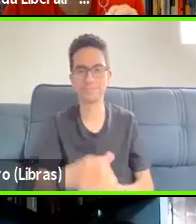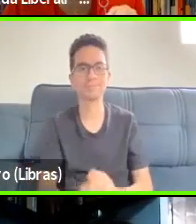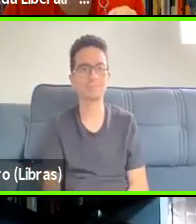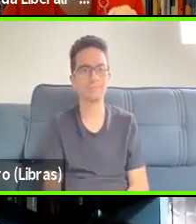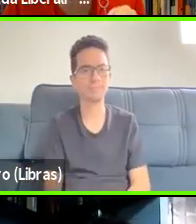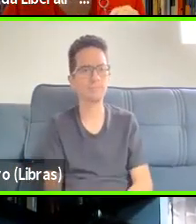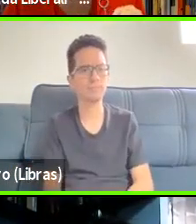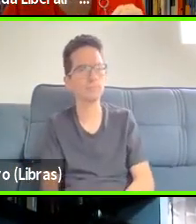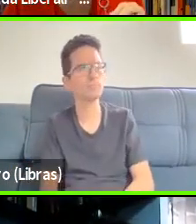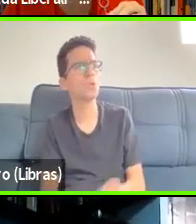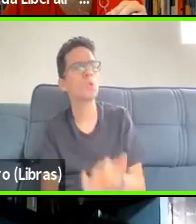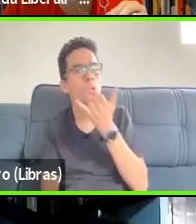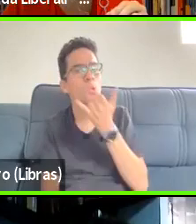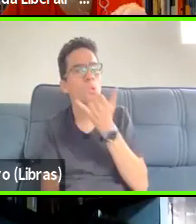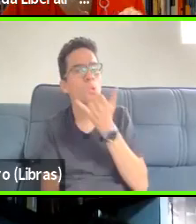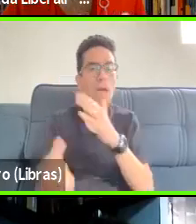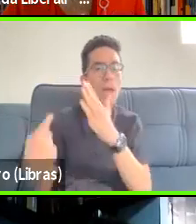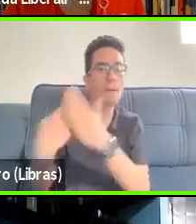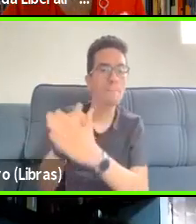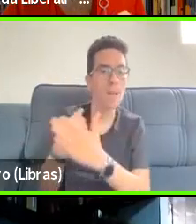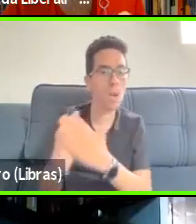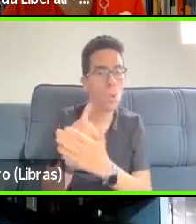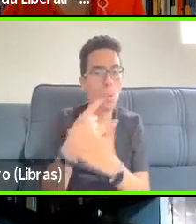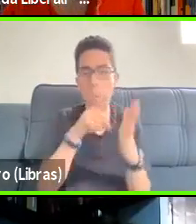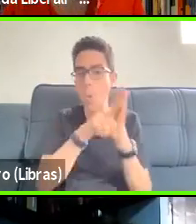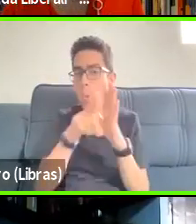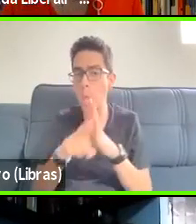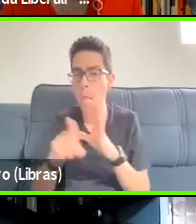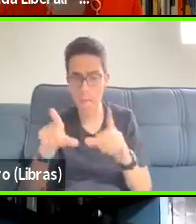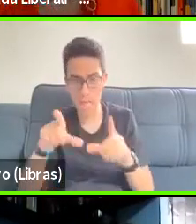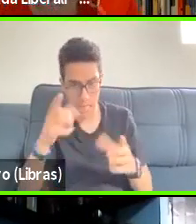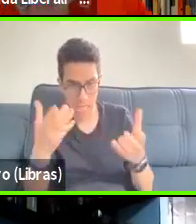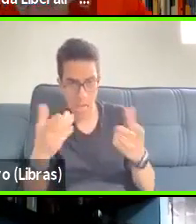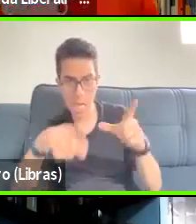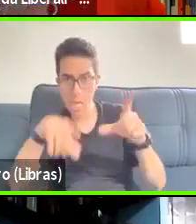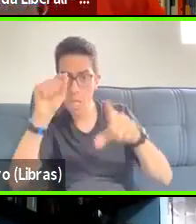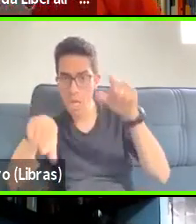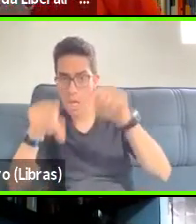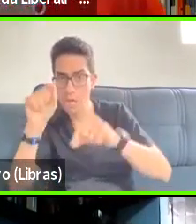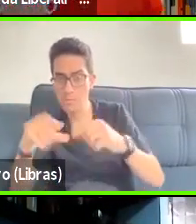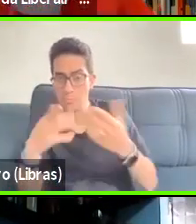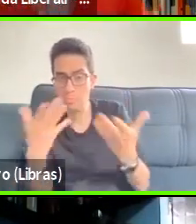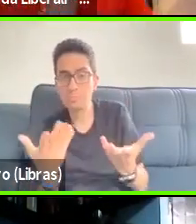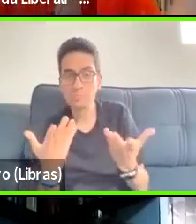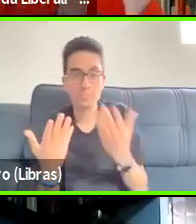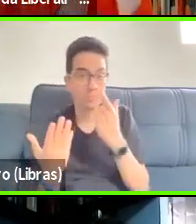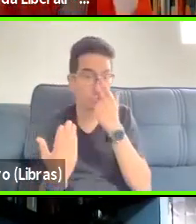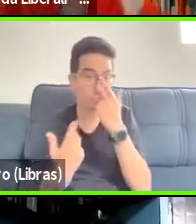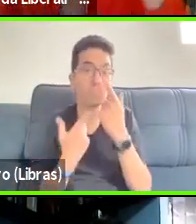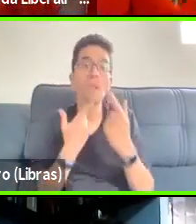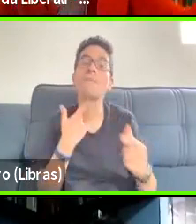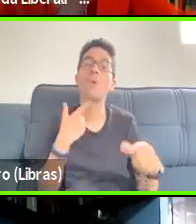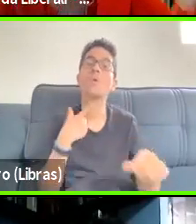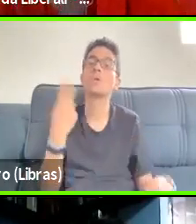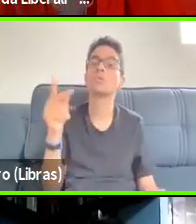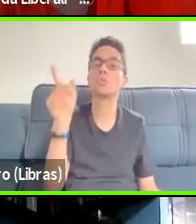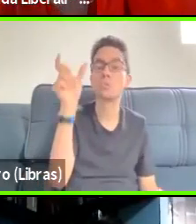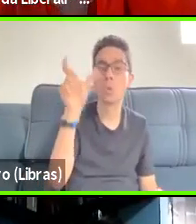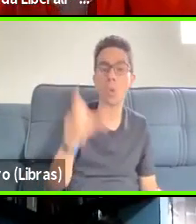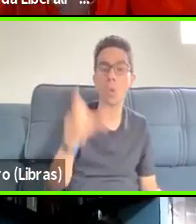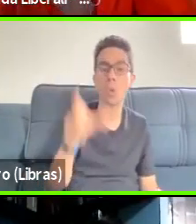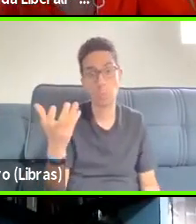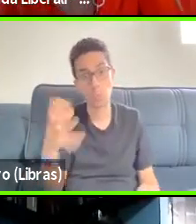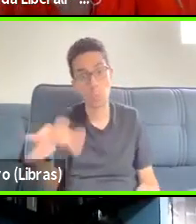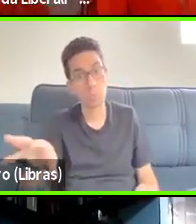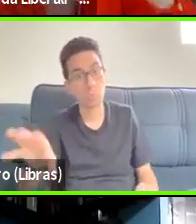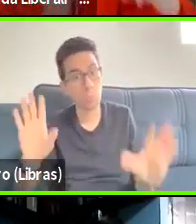Do you to choose one of your questions, your favorite question? the